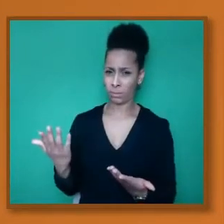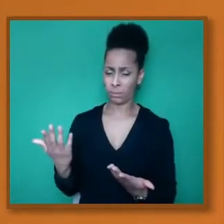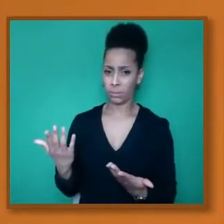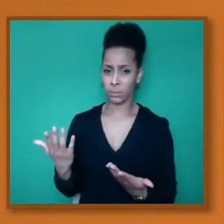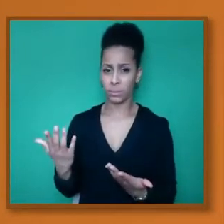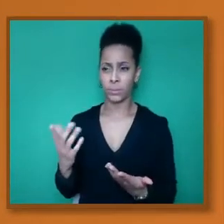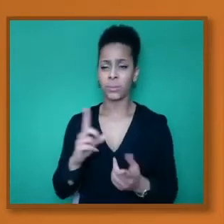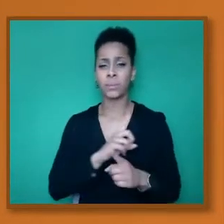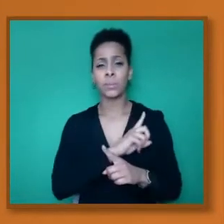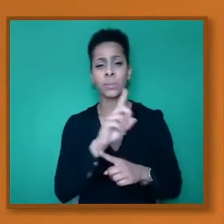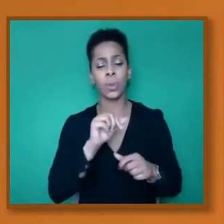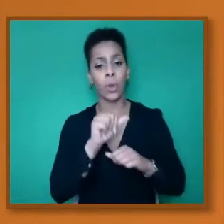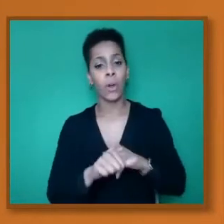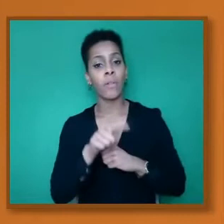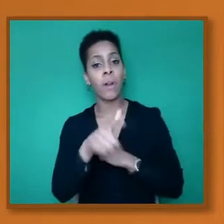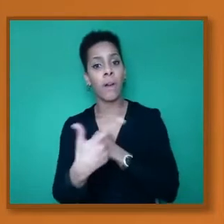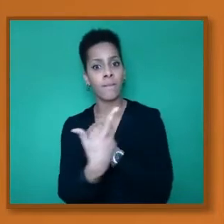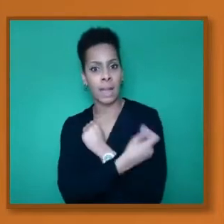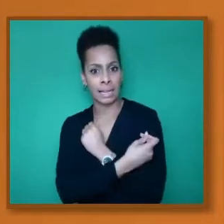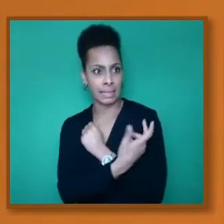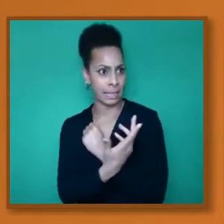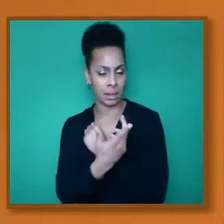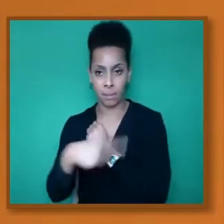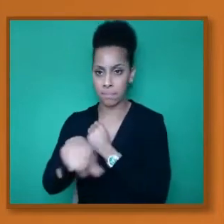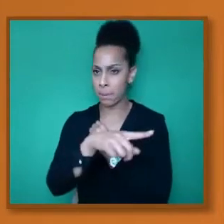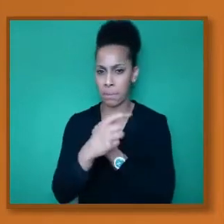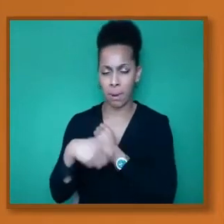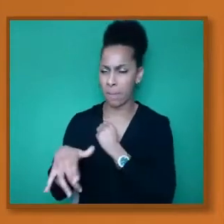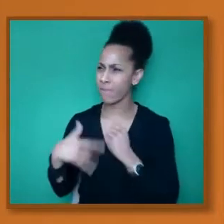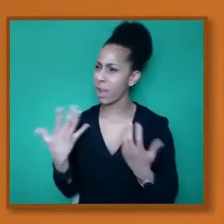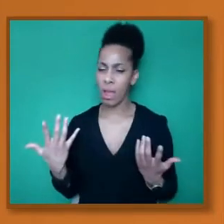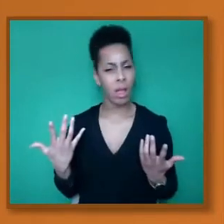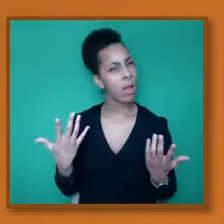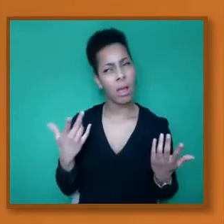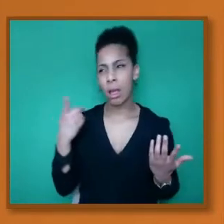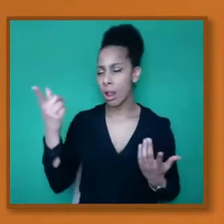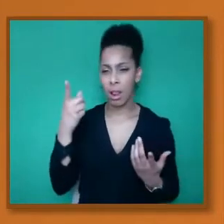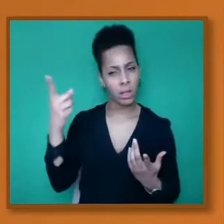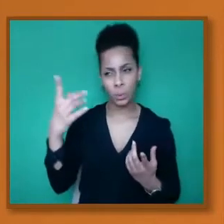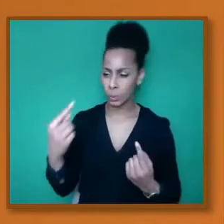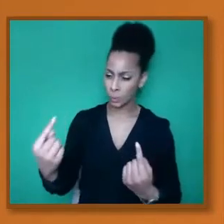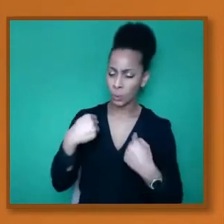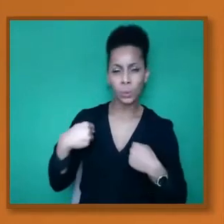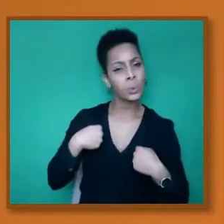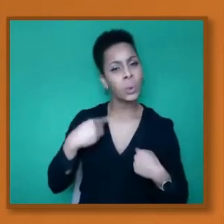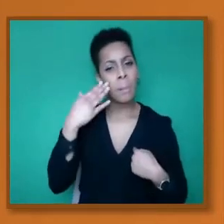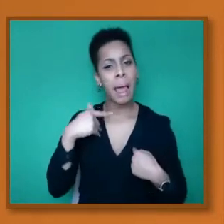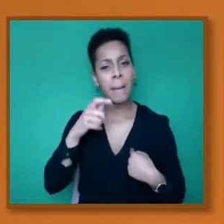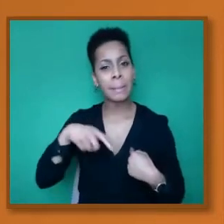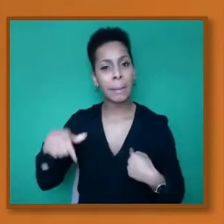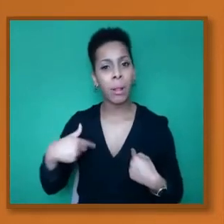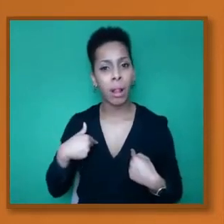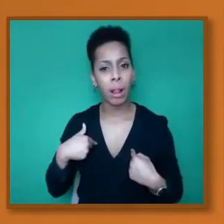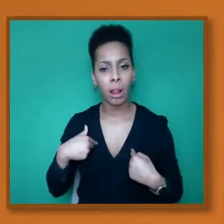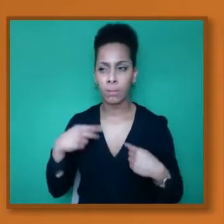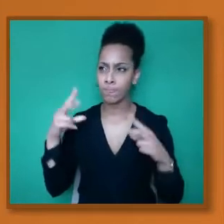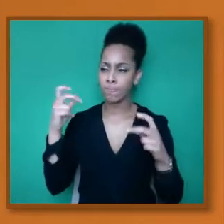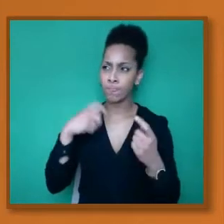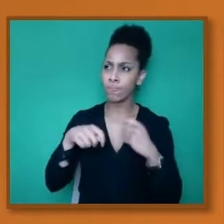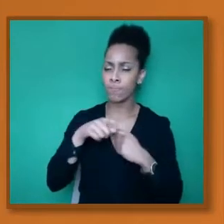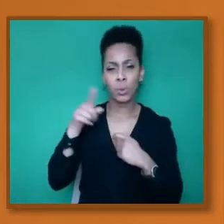this is a cultural war. This is an attack on black people. It's about, it's perpetuating stereotypes,